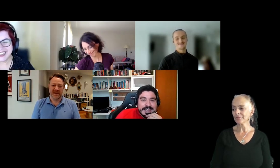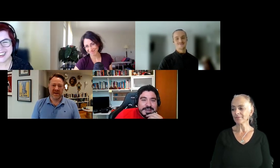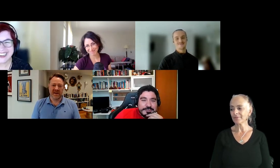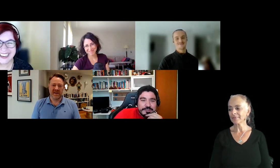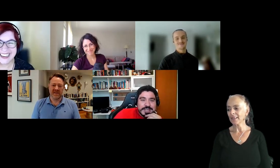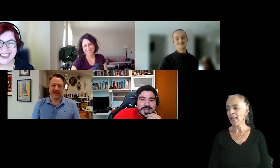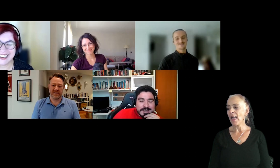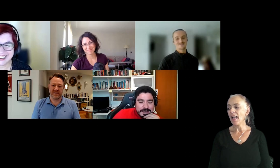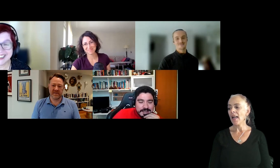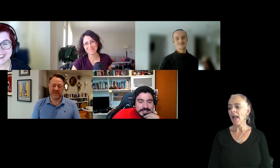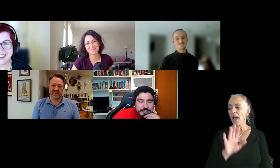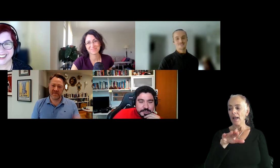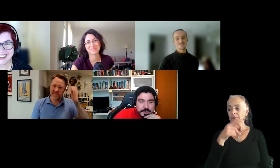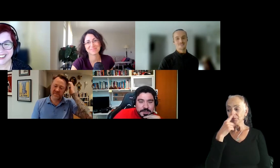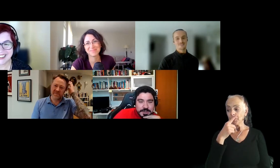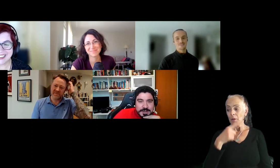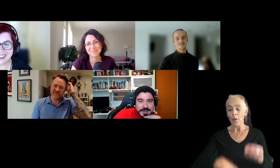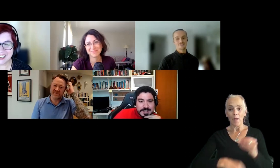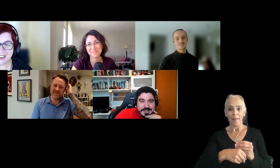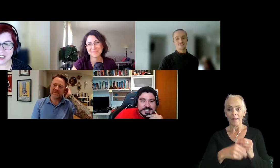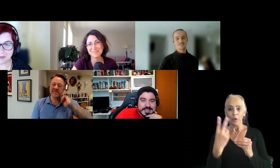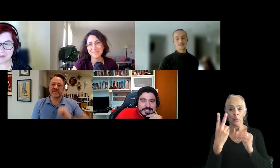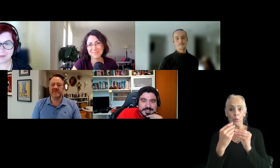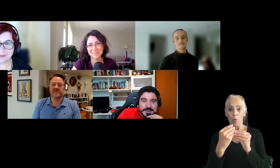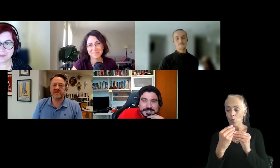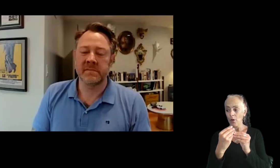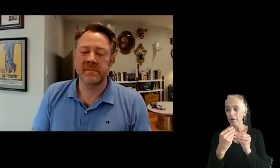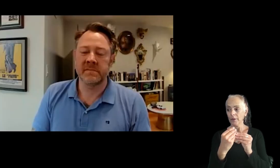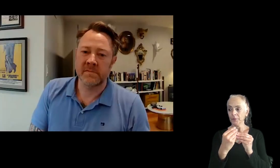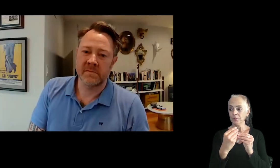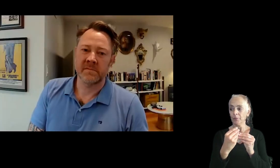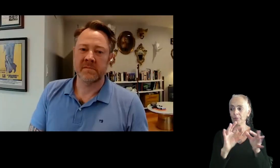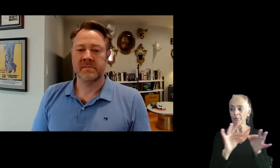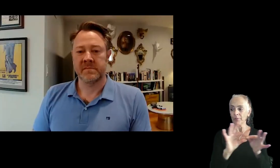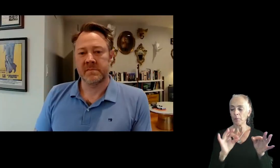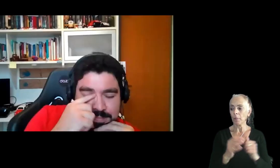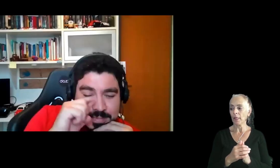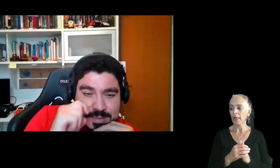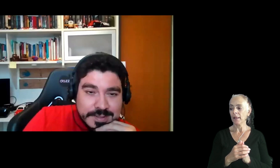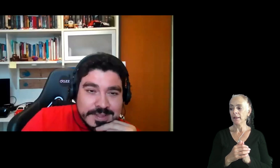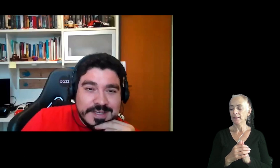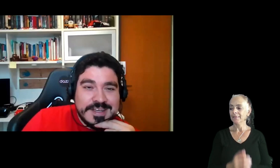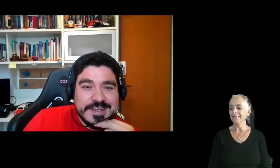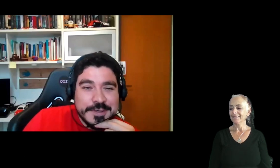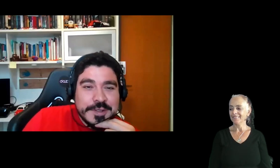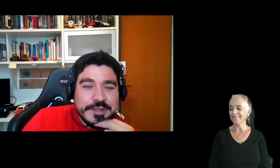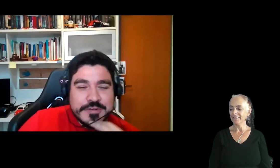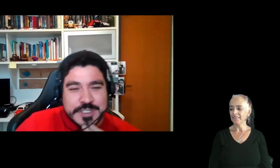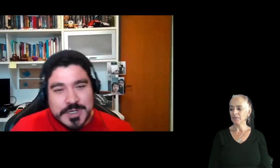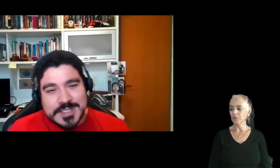Hey, hey Vivi, can I, can I add two more, uh, challenges on this? Yeah. Go for it. The,